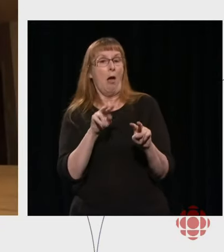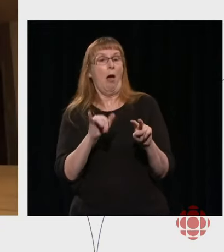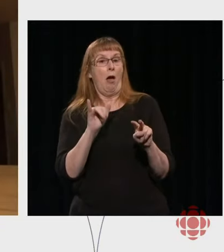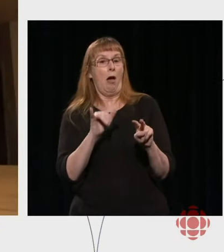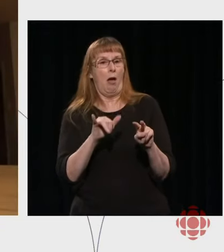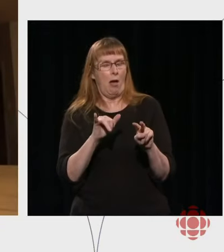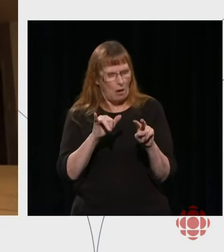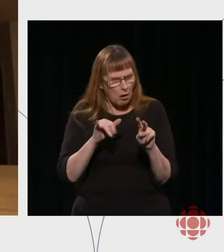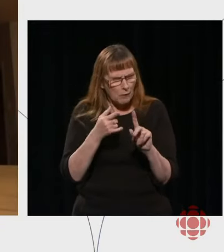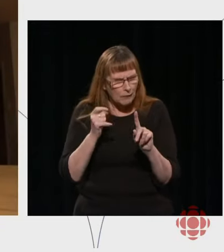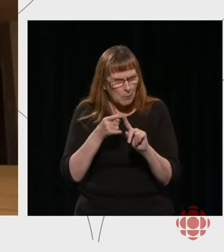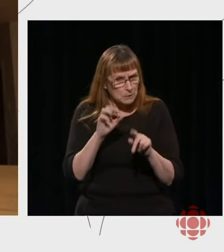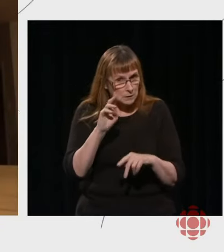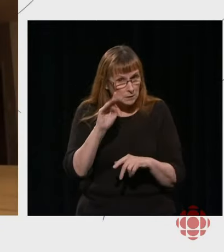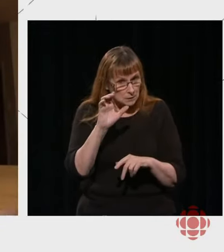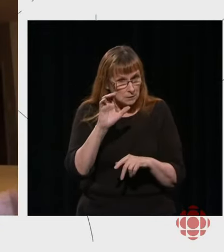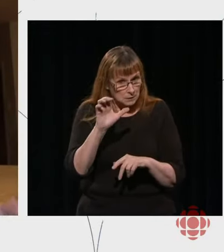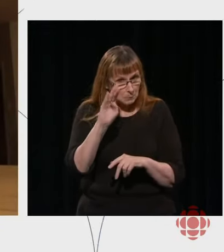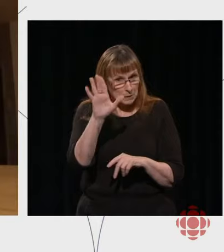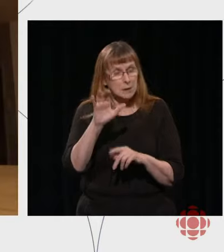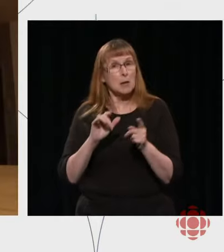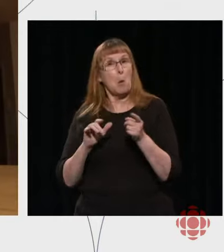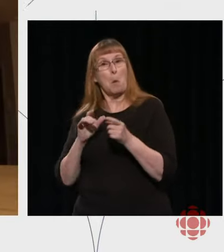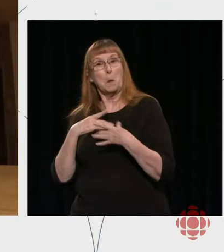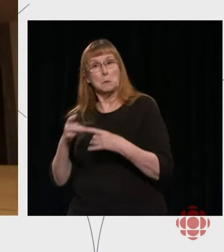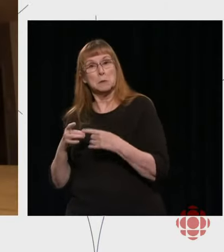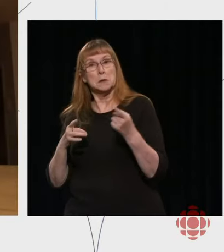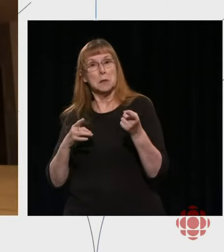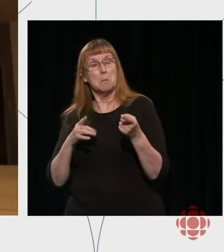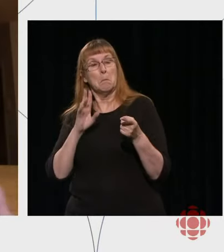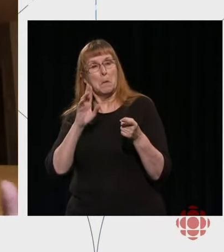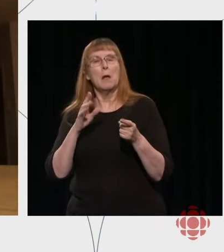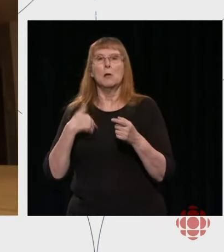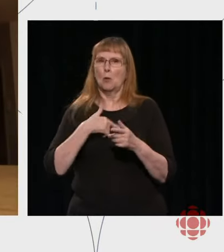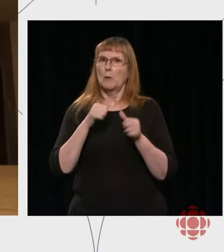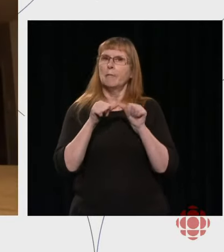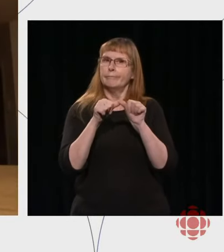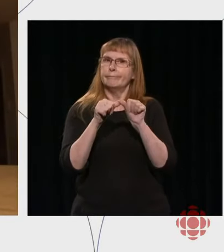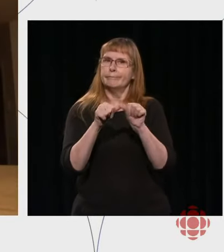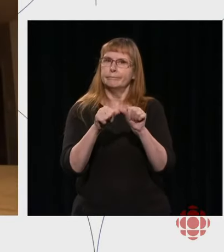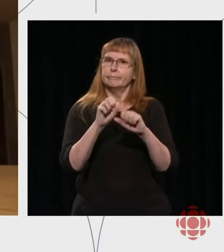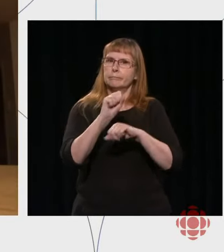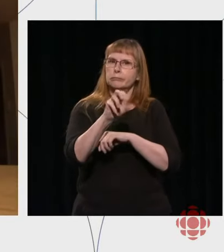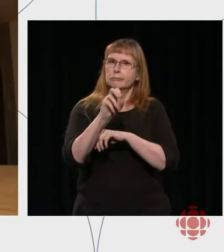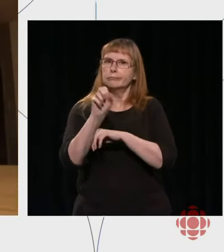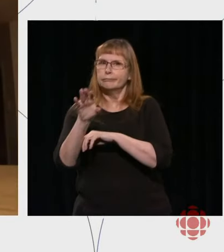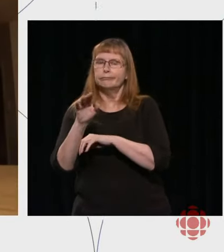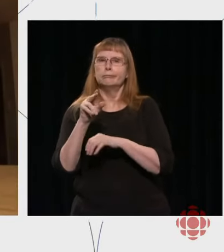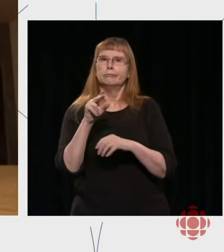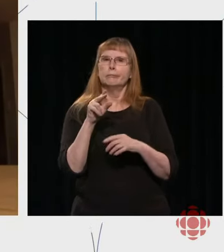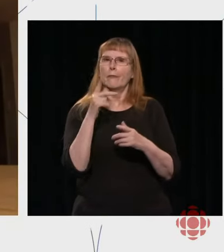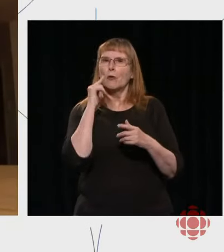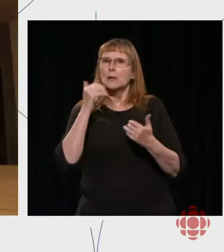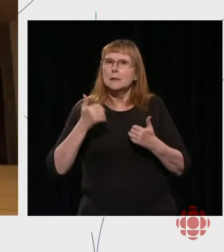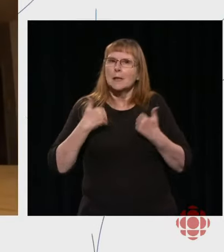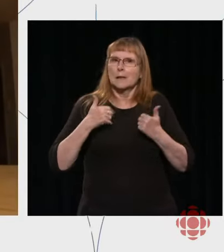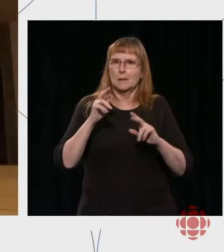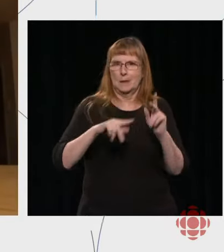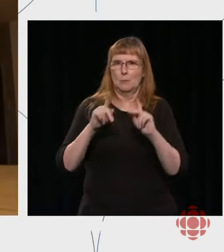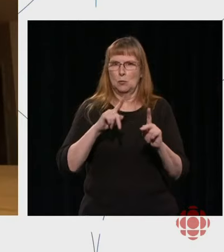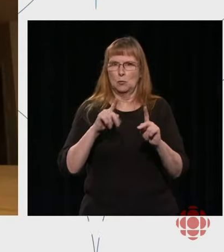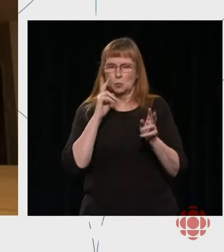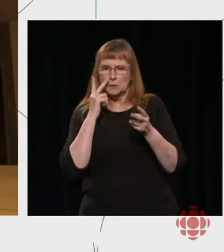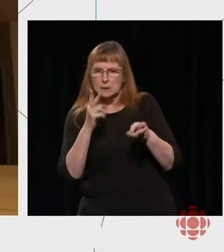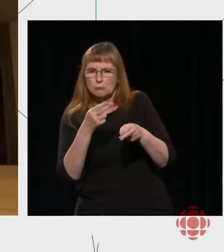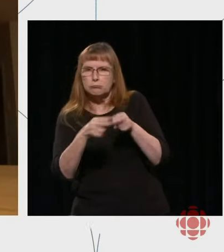CBC Radio Canada is. And so we try to maintain this balance amongst all the platforms